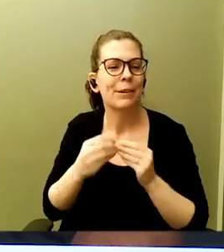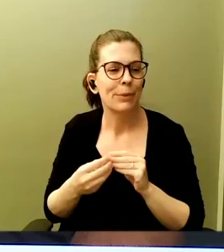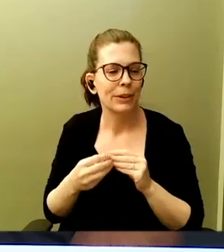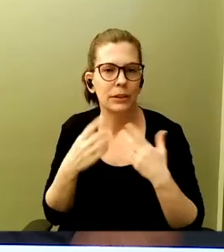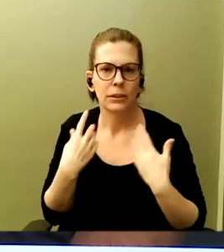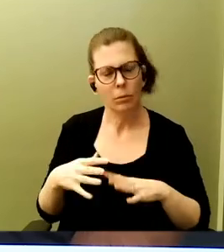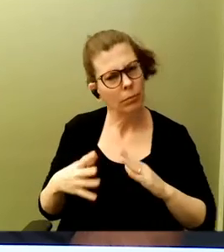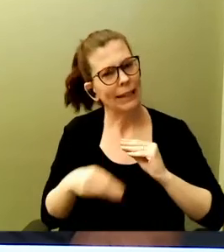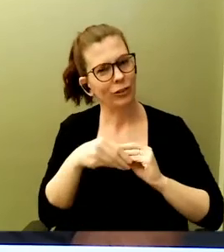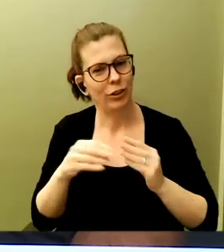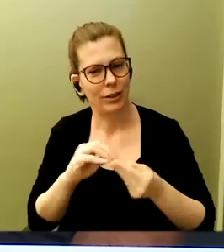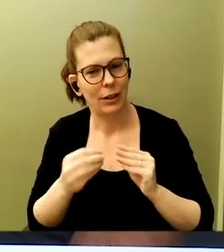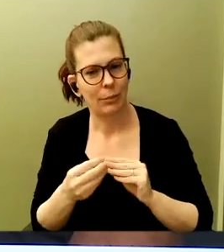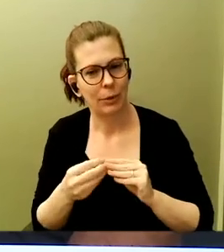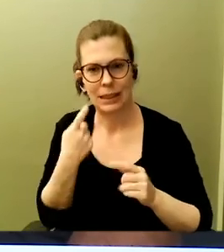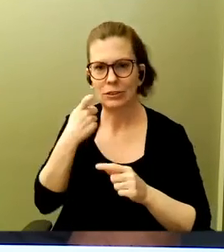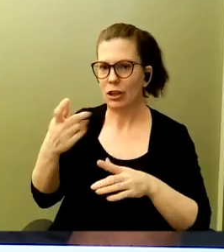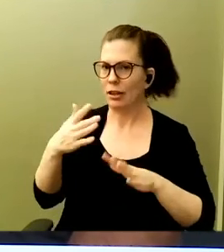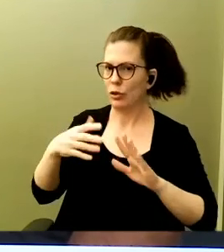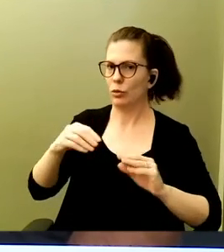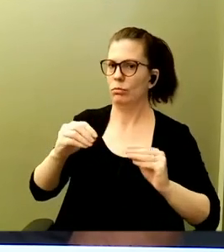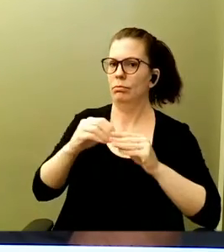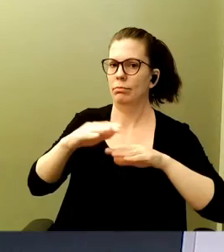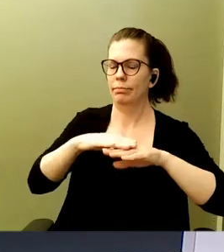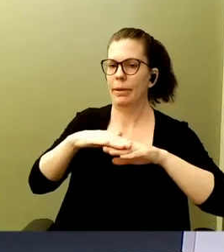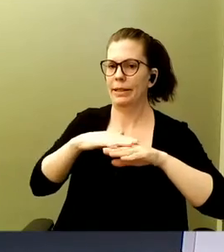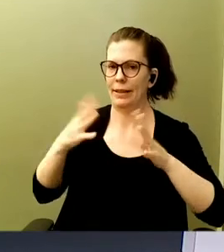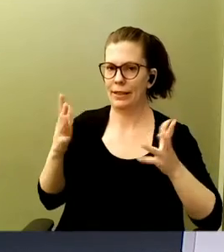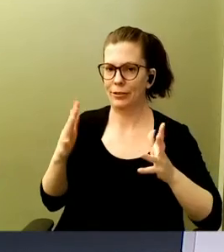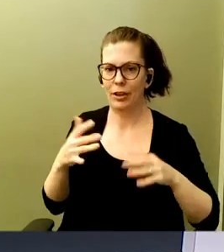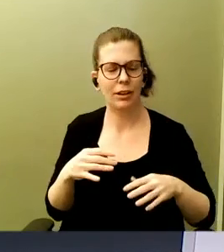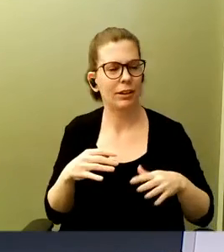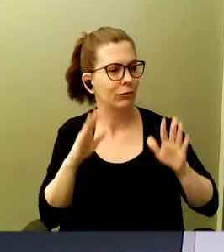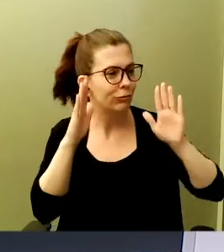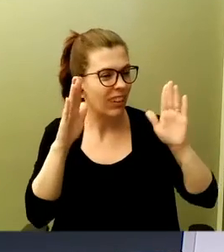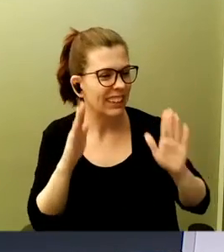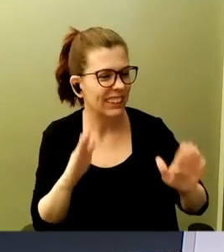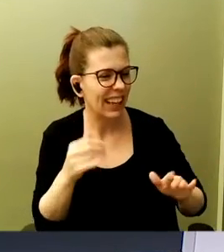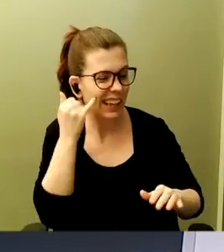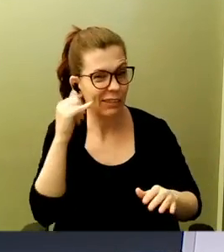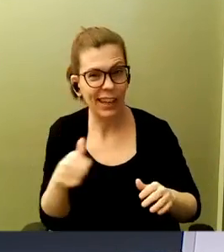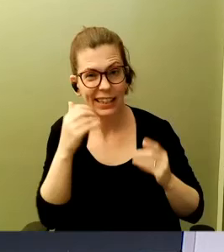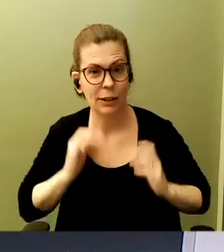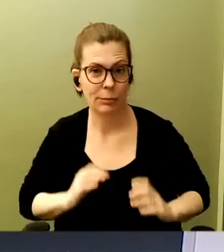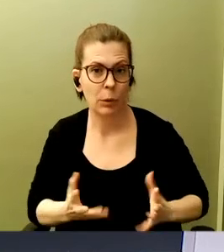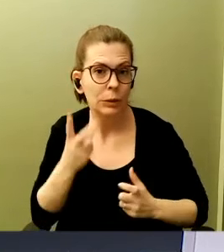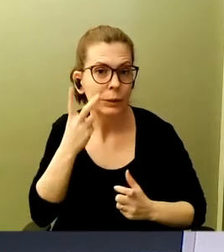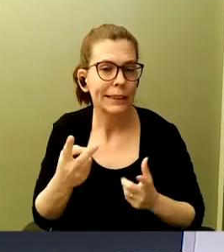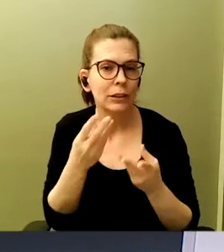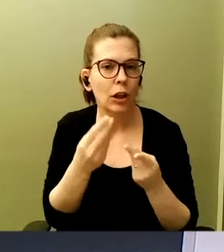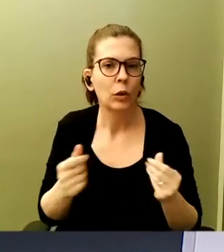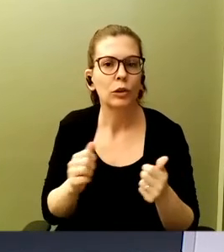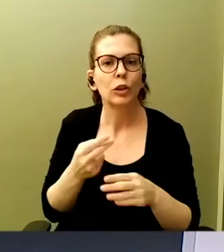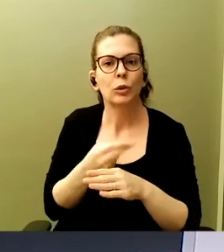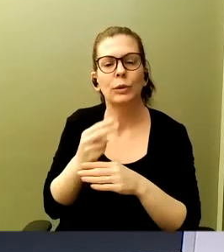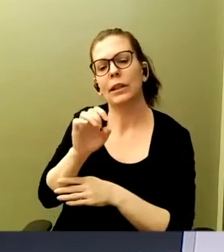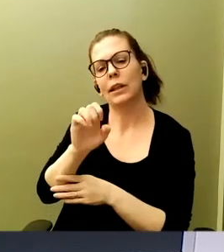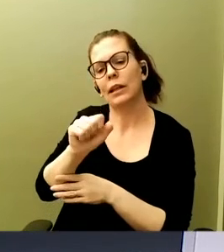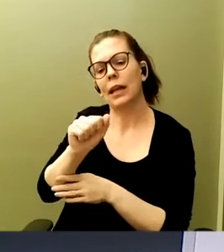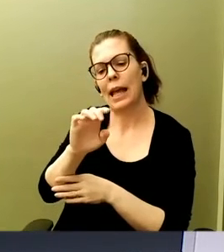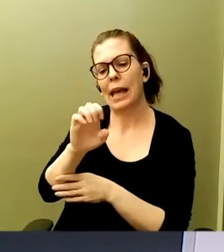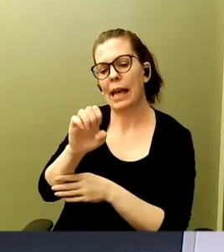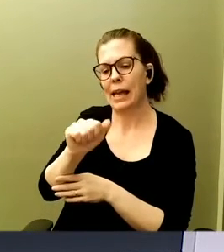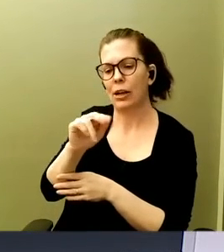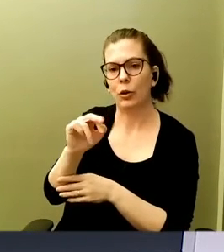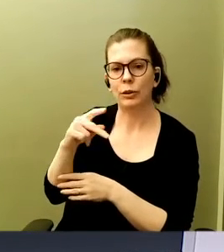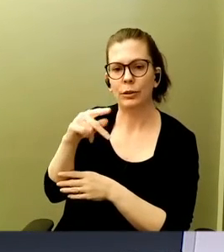just gave you the highlights. That's fantastic. if any customers want to see solutions using Aerospy.com, is there somewhere they can go, Clark? Yes. So if